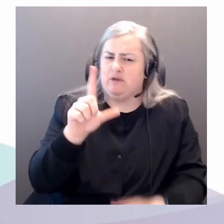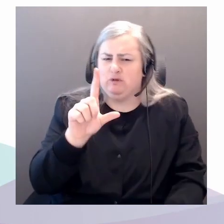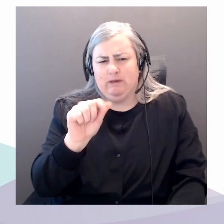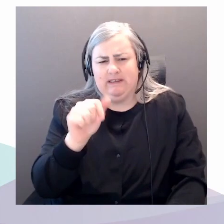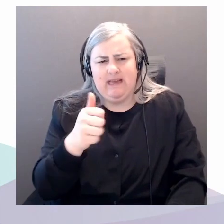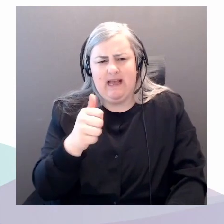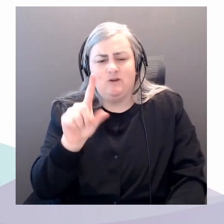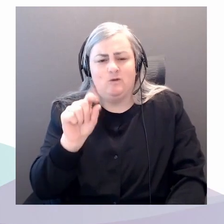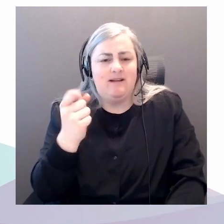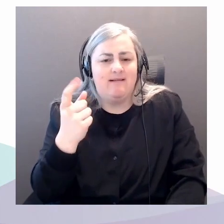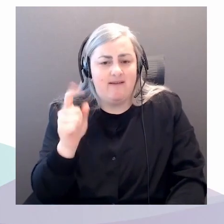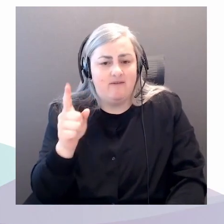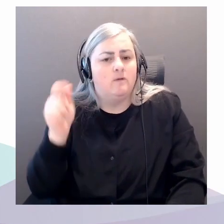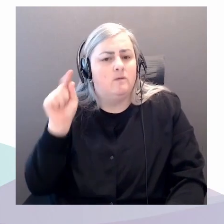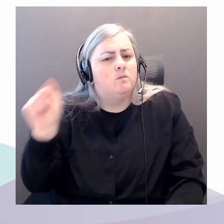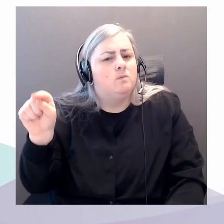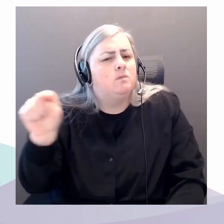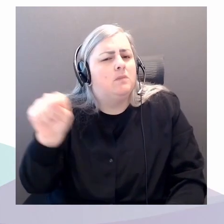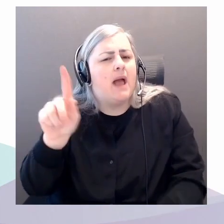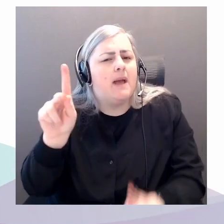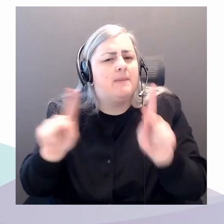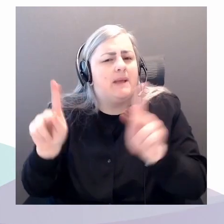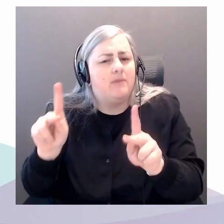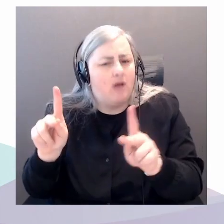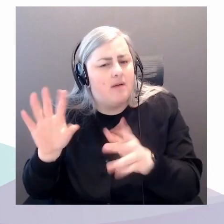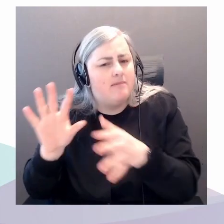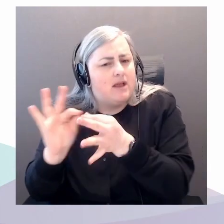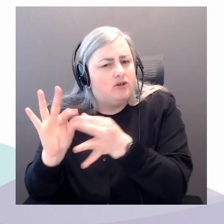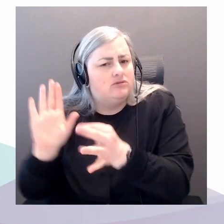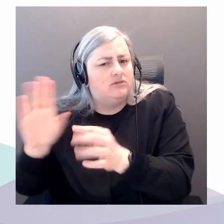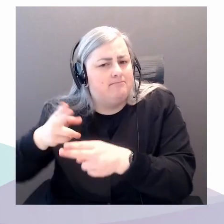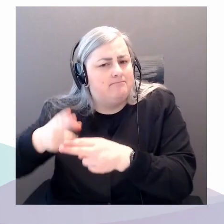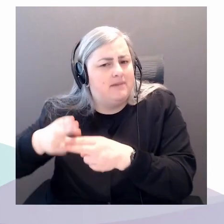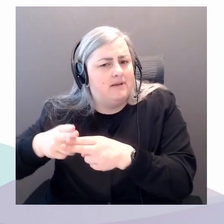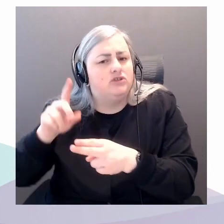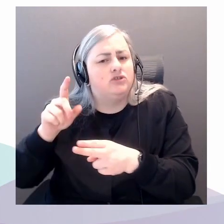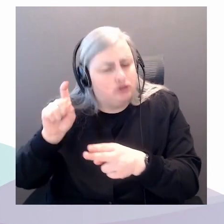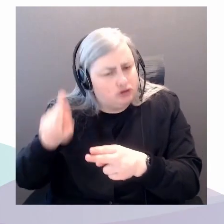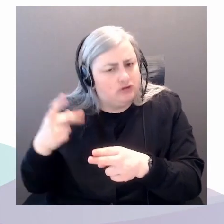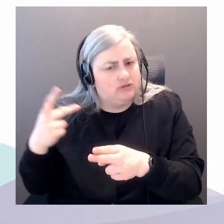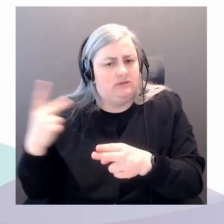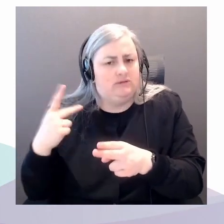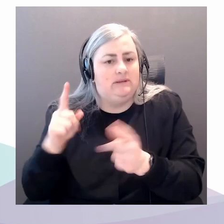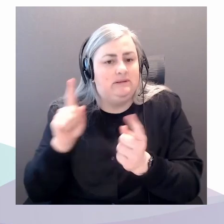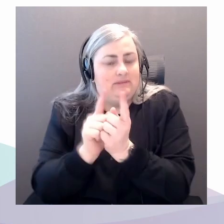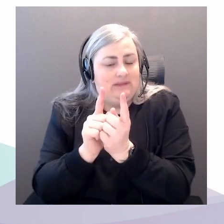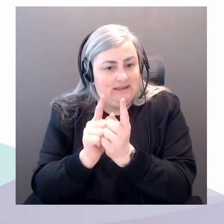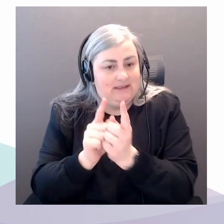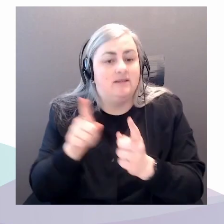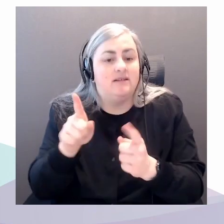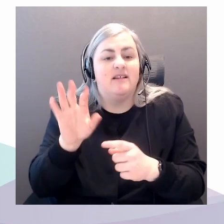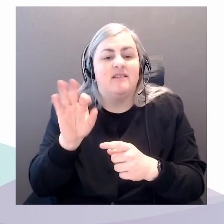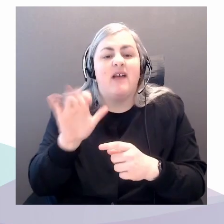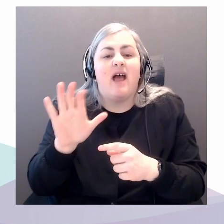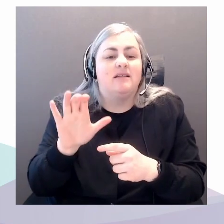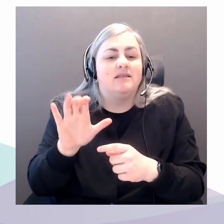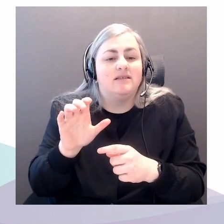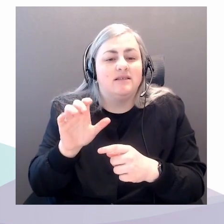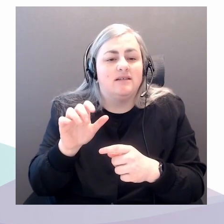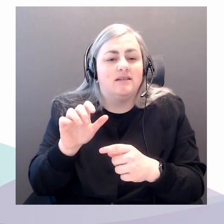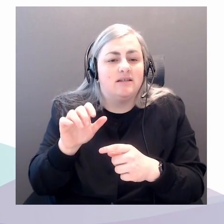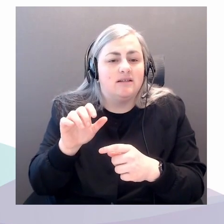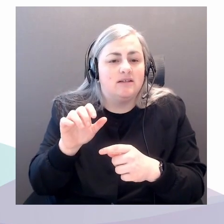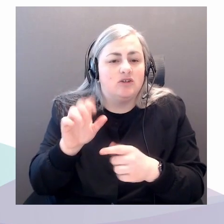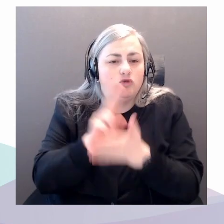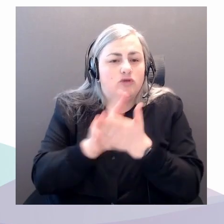name to me and said that we should meet. You were in the Faculty of Arts at the time as a Canada research chair. And I'm at Campus Saint-Jean, the Francophone campus at the